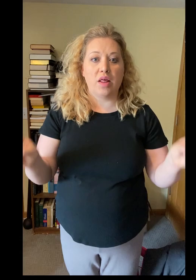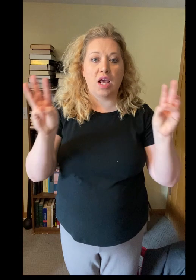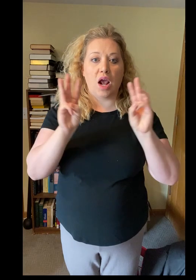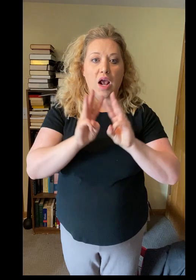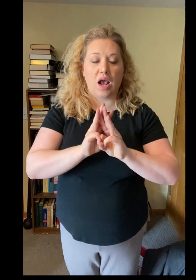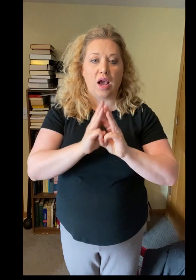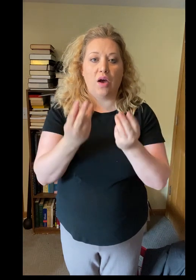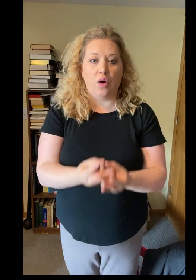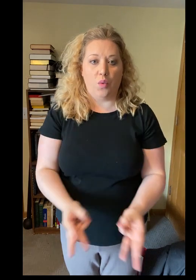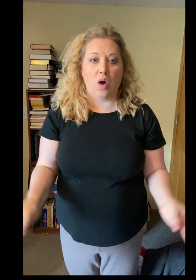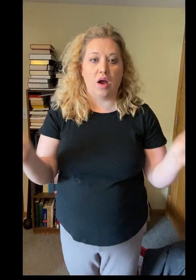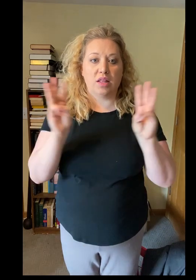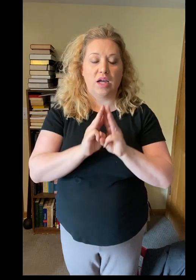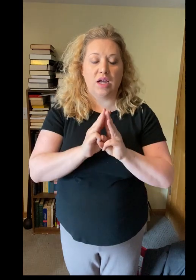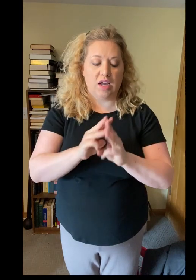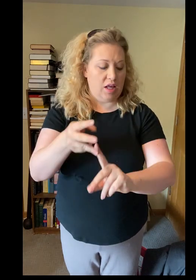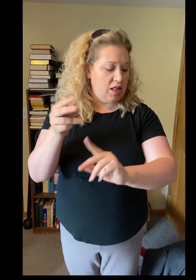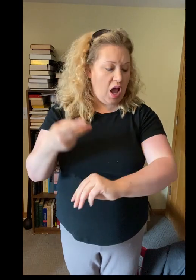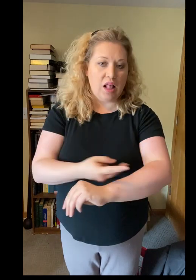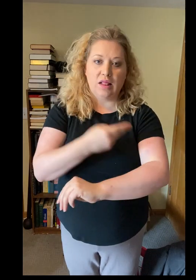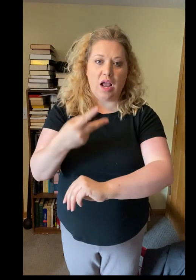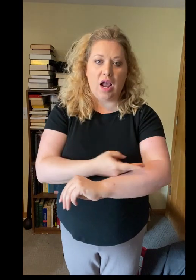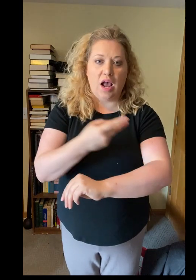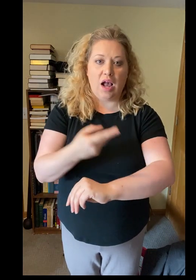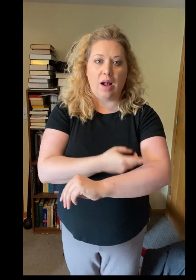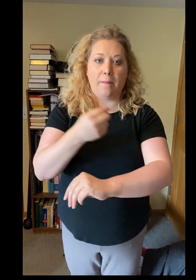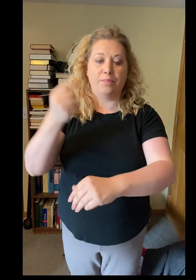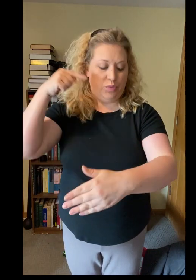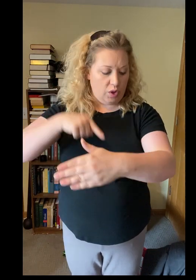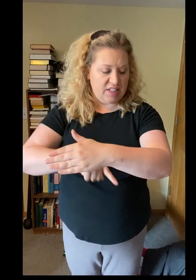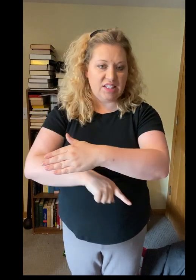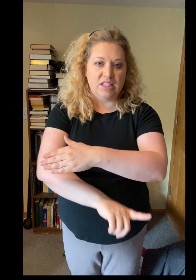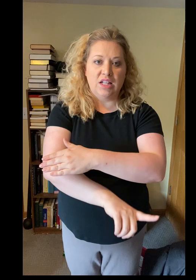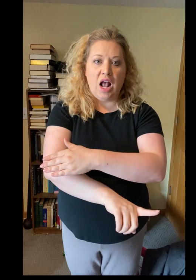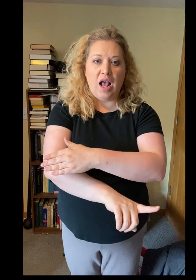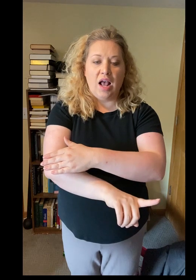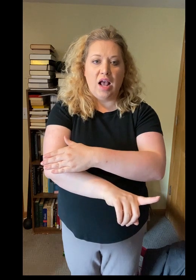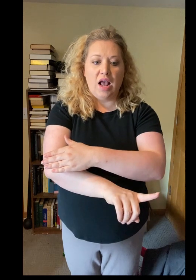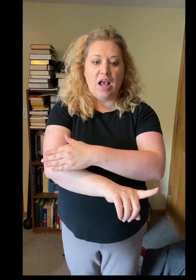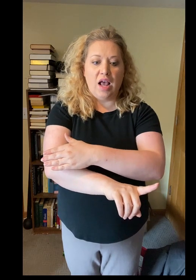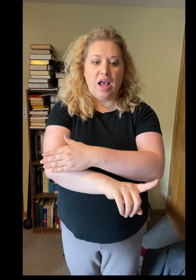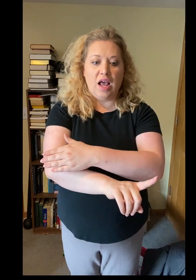O thee, O thee is the Lamb of the